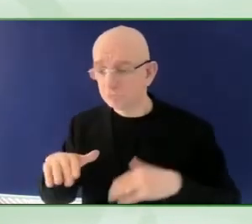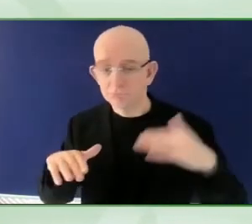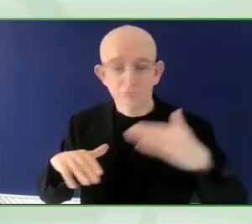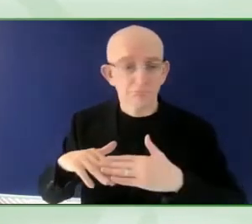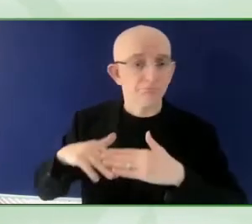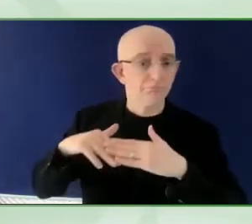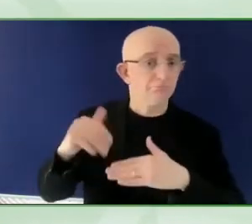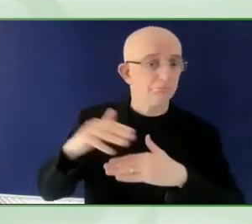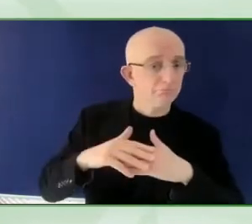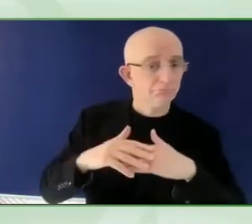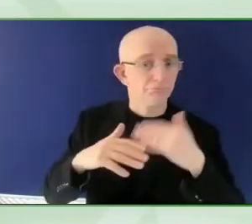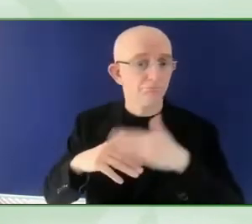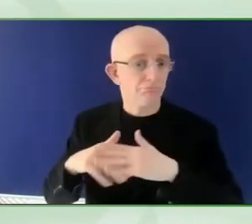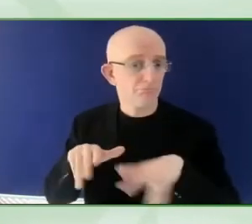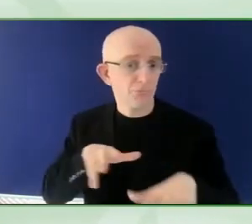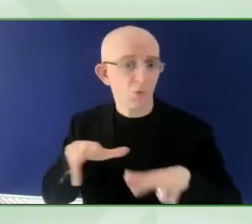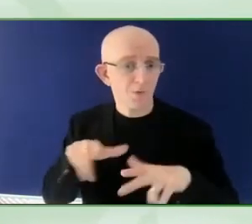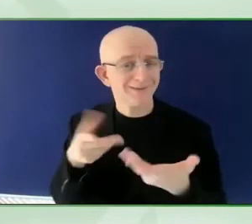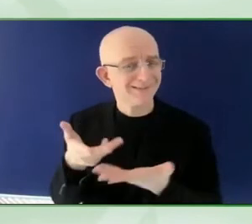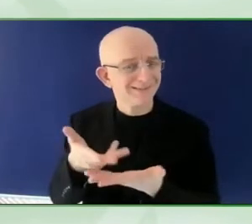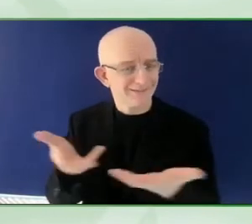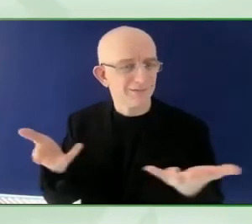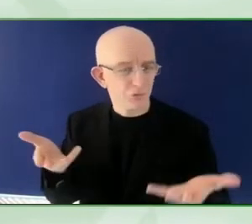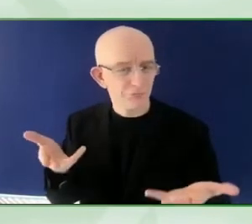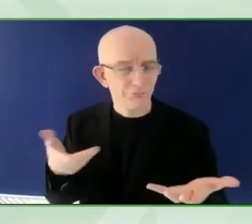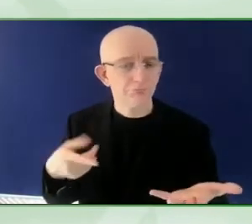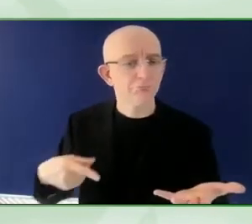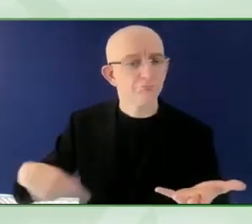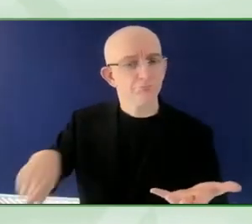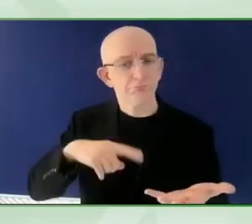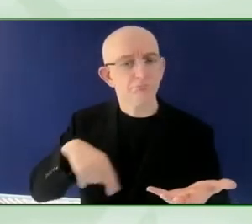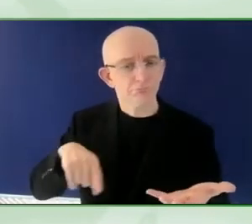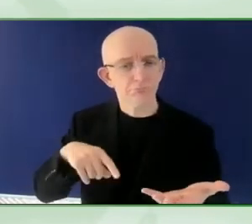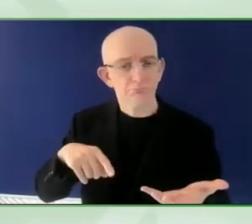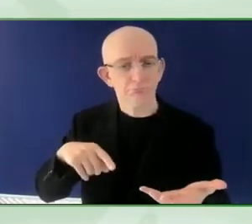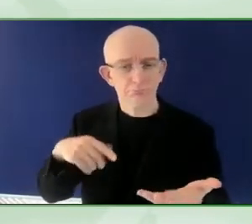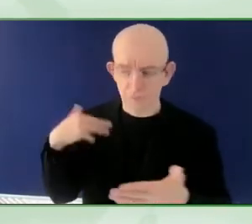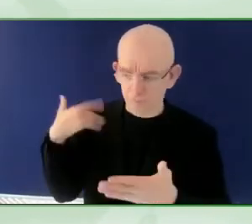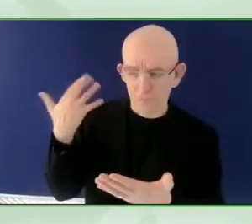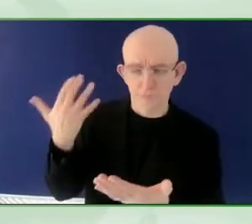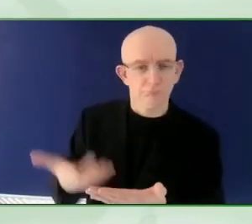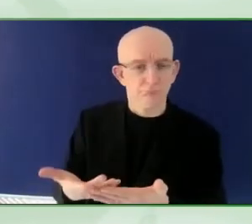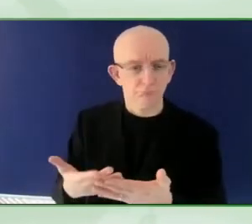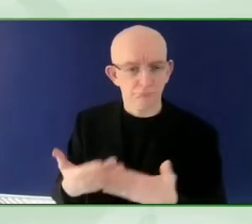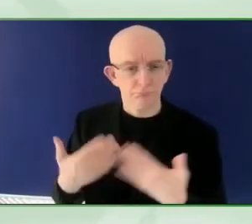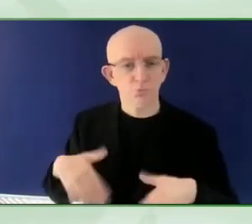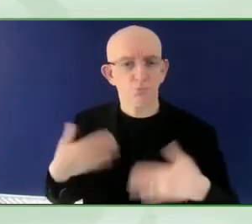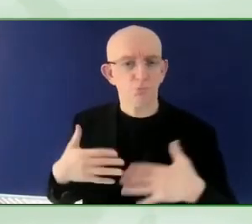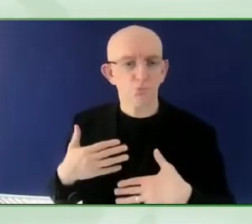with the GDS secretariat, with IDA, in thinking how better we can implement the GDS commitments.